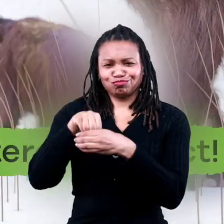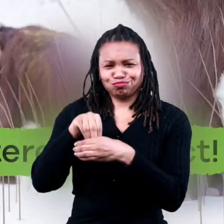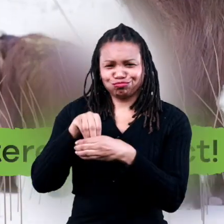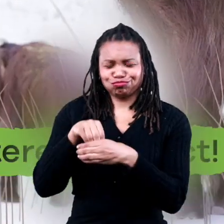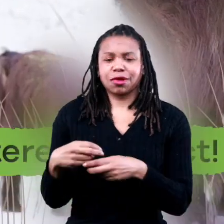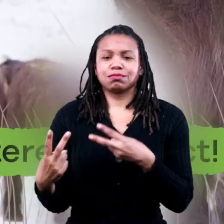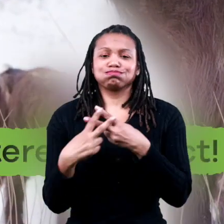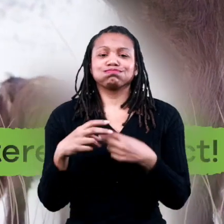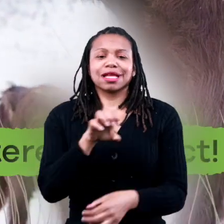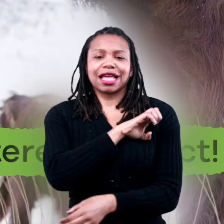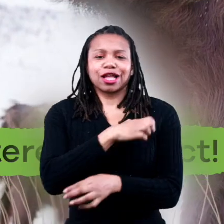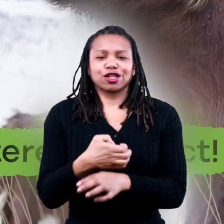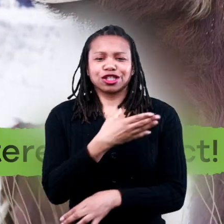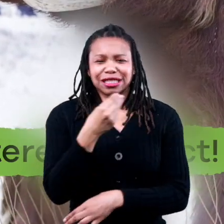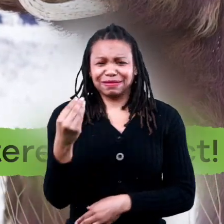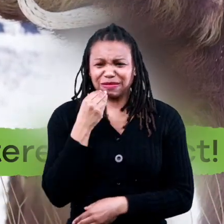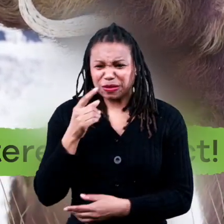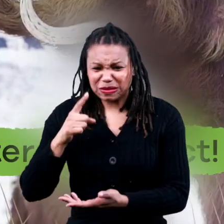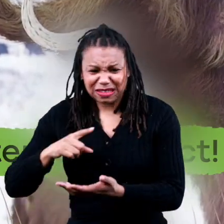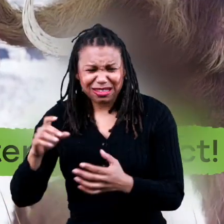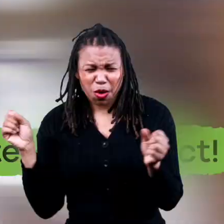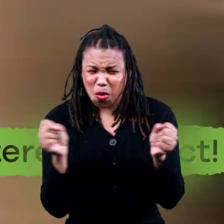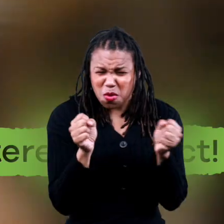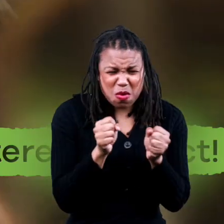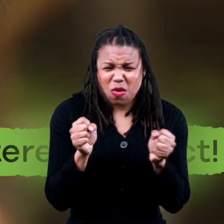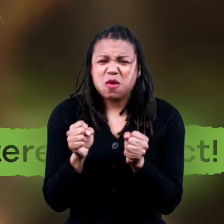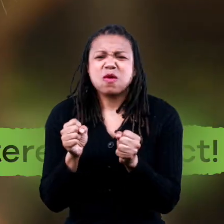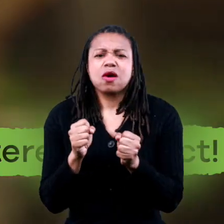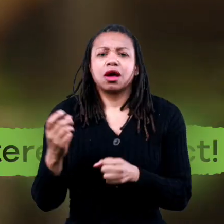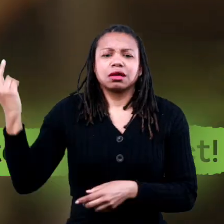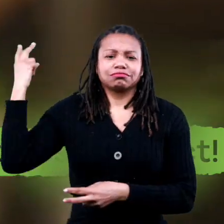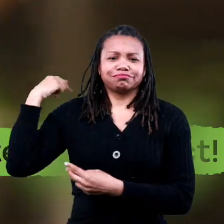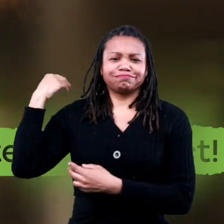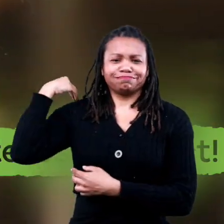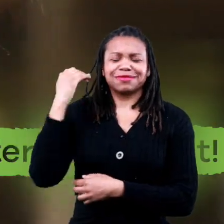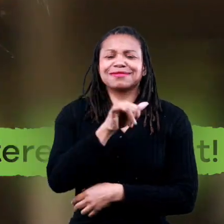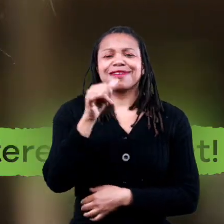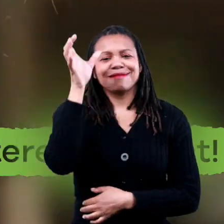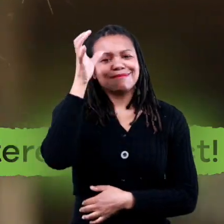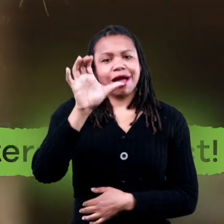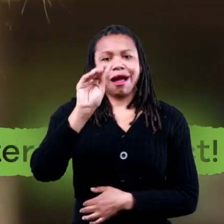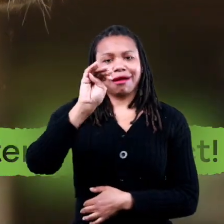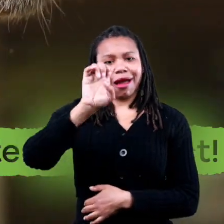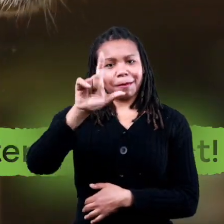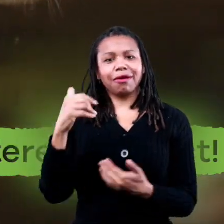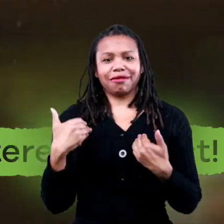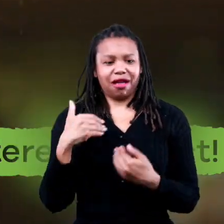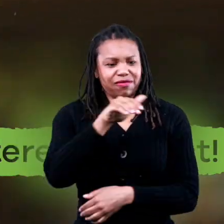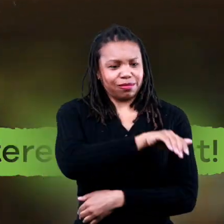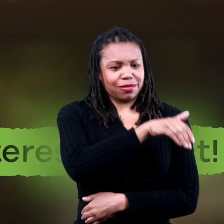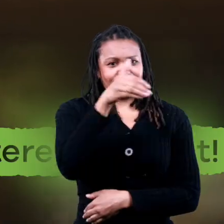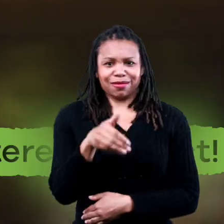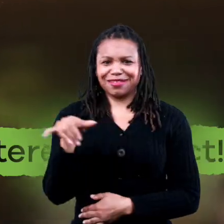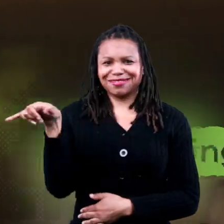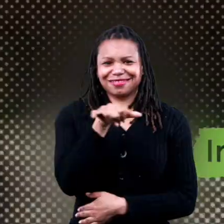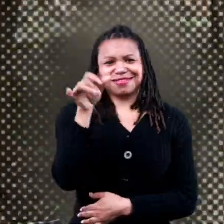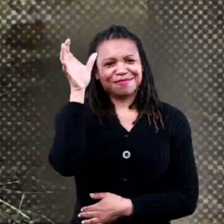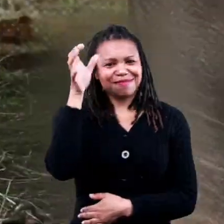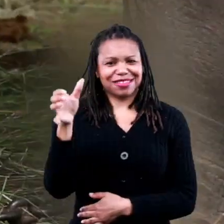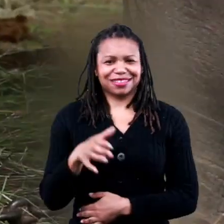energy when food was hard to find kind of like a camel's hump super interesting right